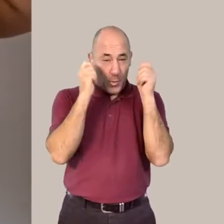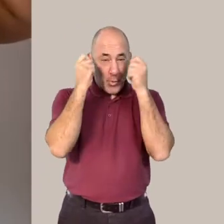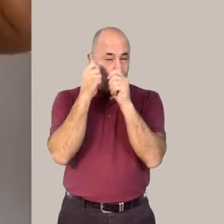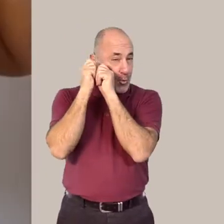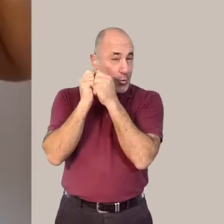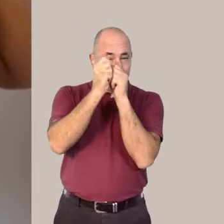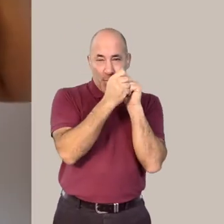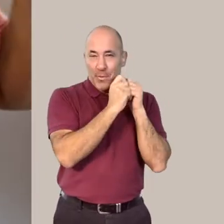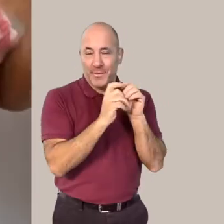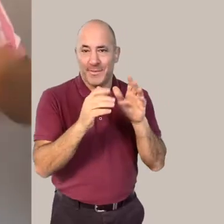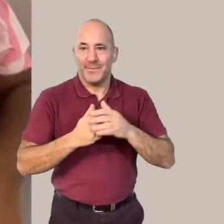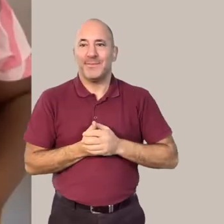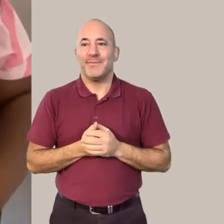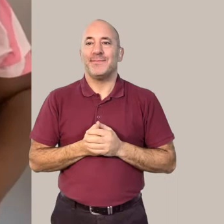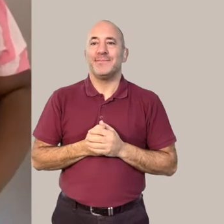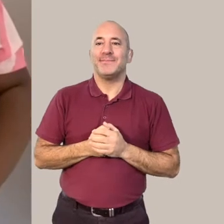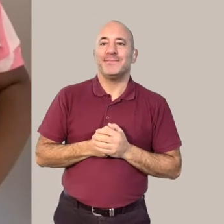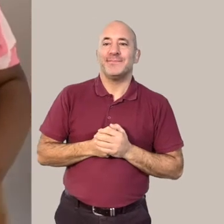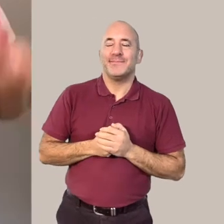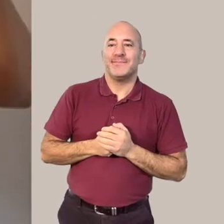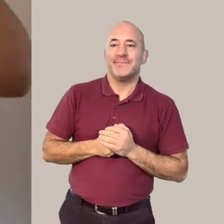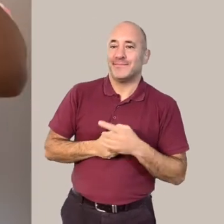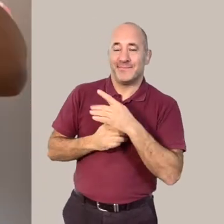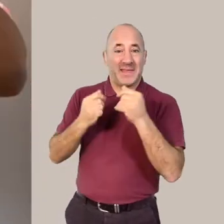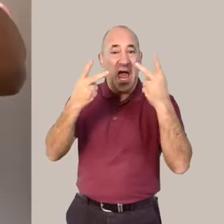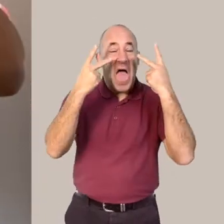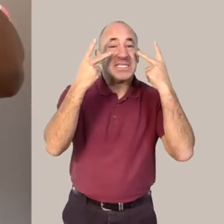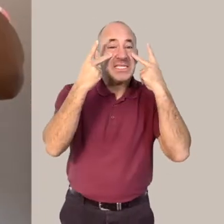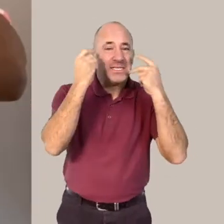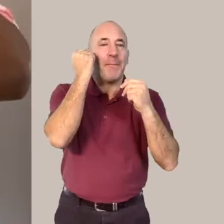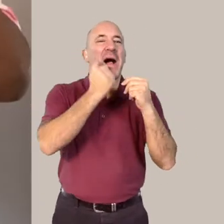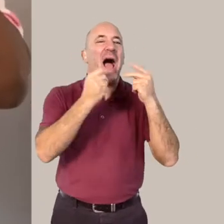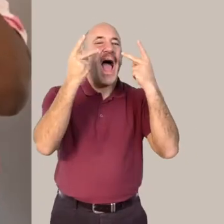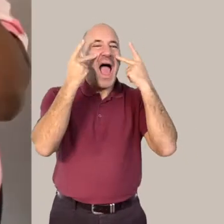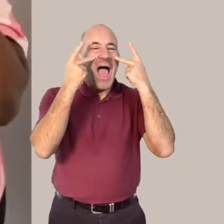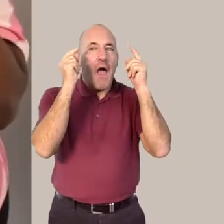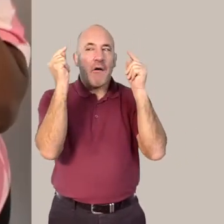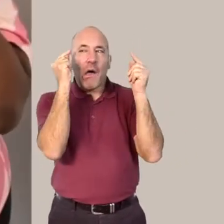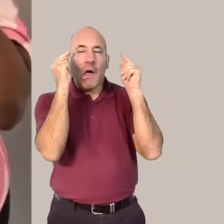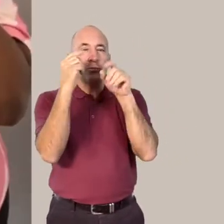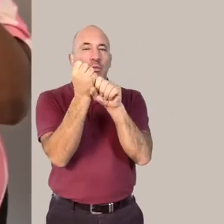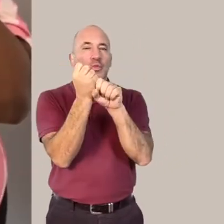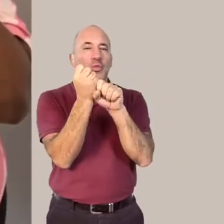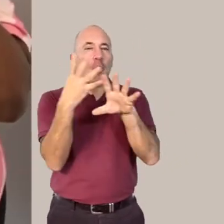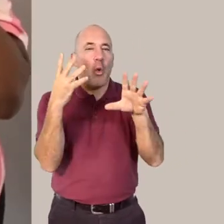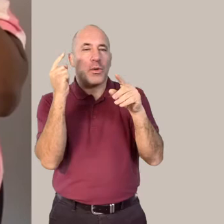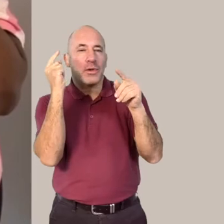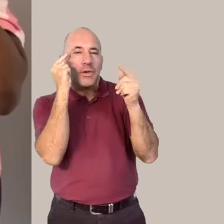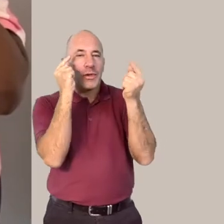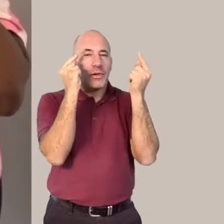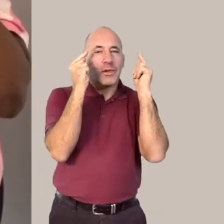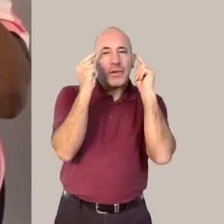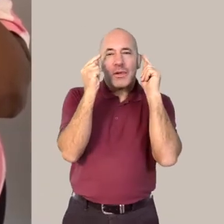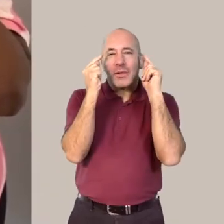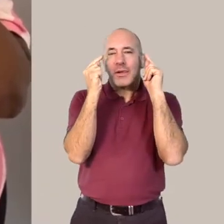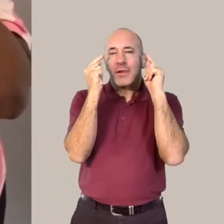tiny little braids at the moment and I have black glasses on with some gold on either side and it